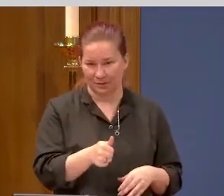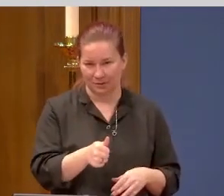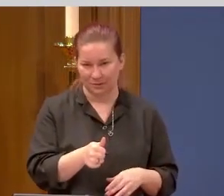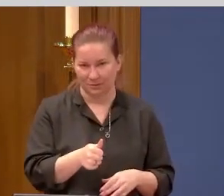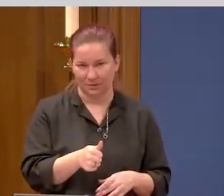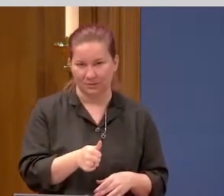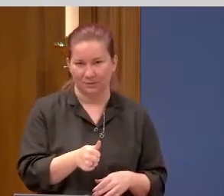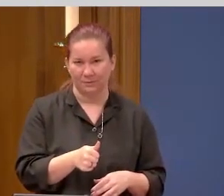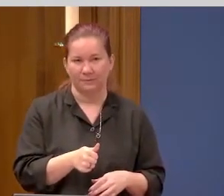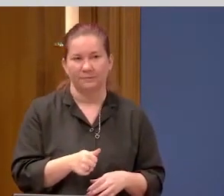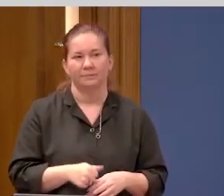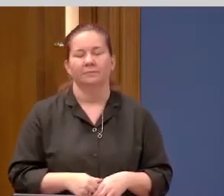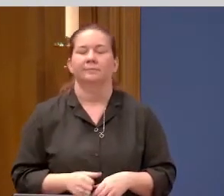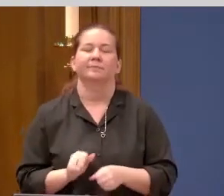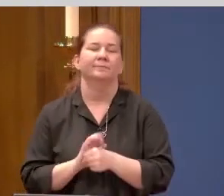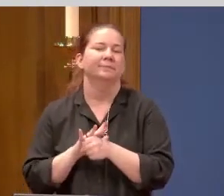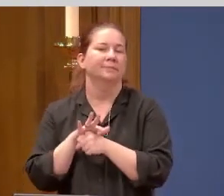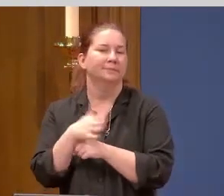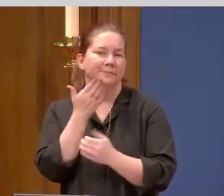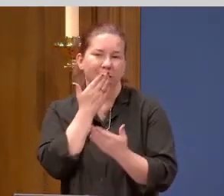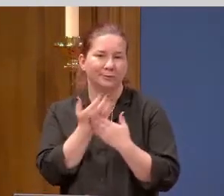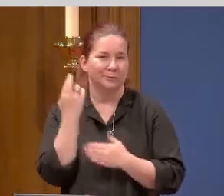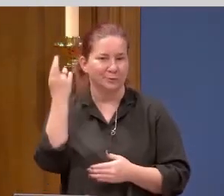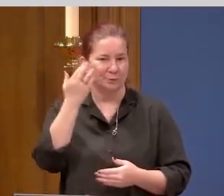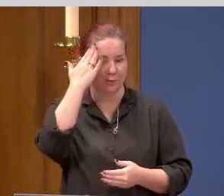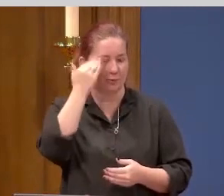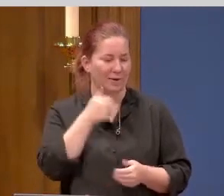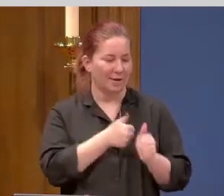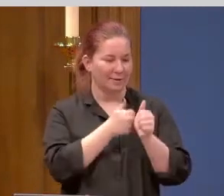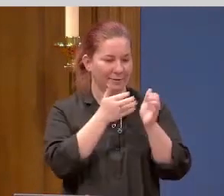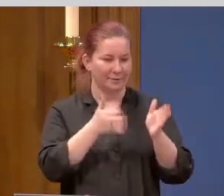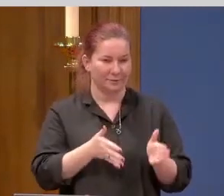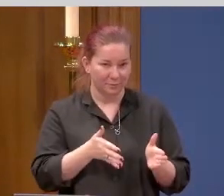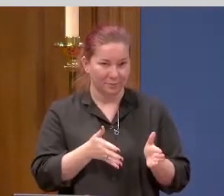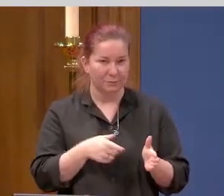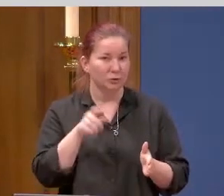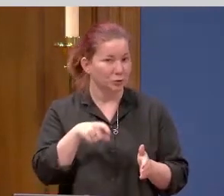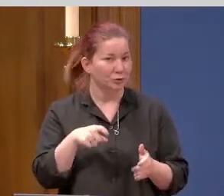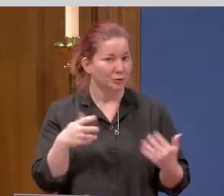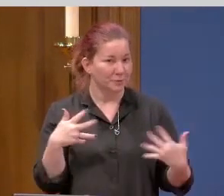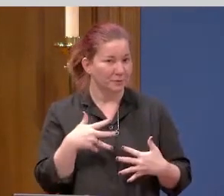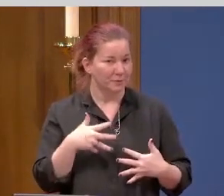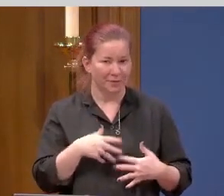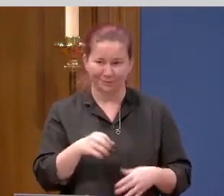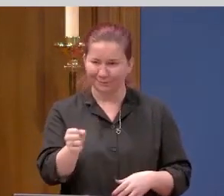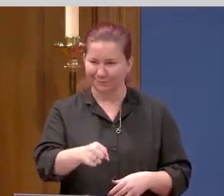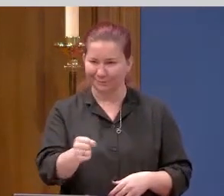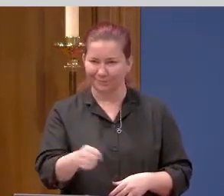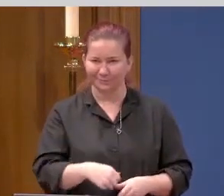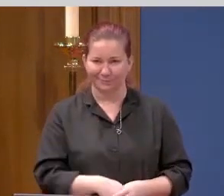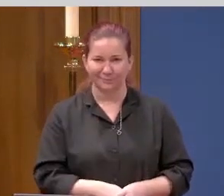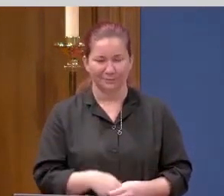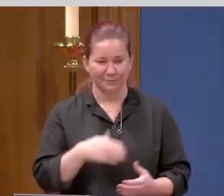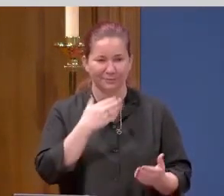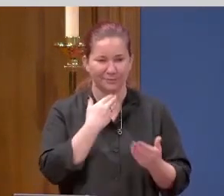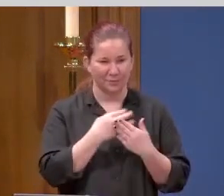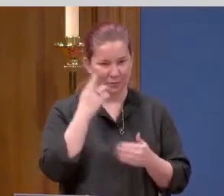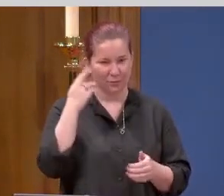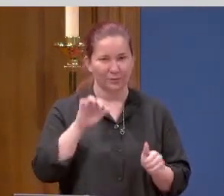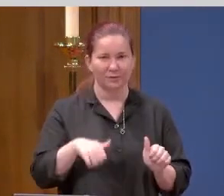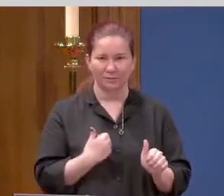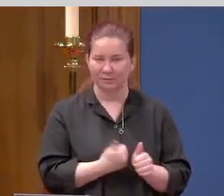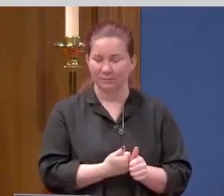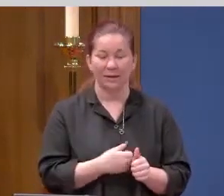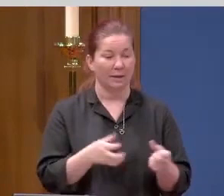There are plenty of good reasons why the disciples should have been afraid. Their fears were not unfounded. Many